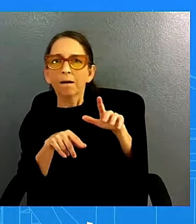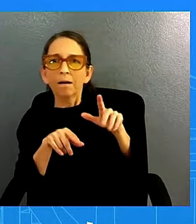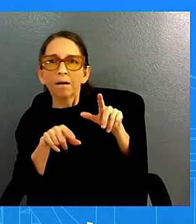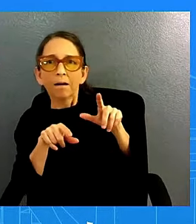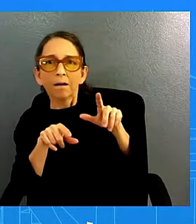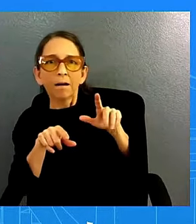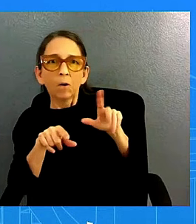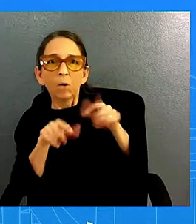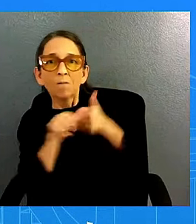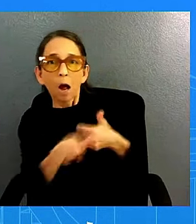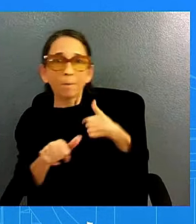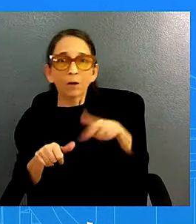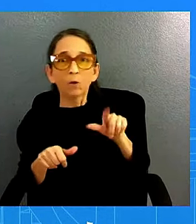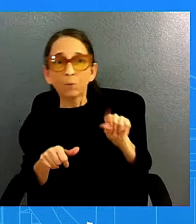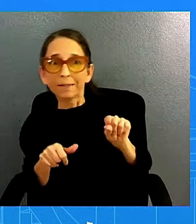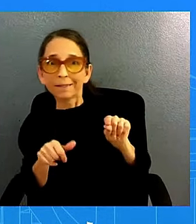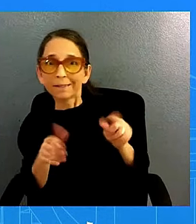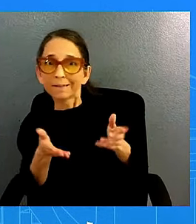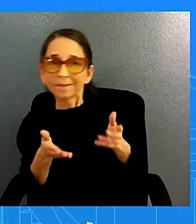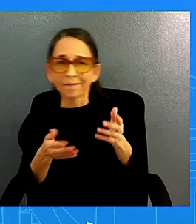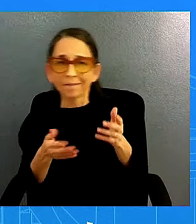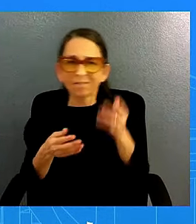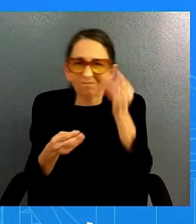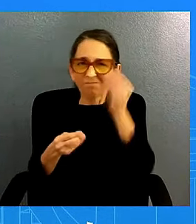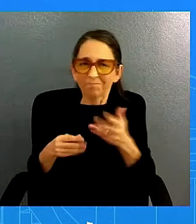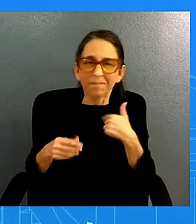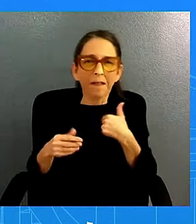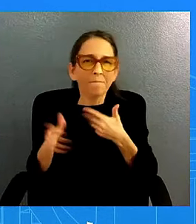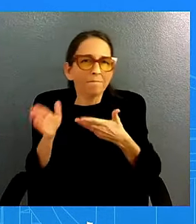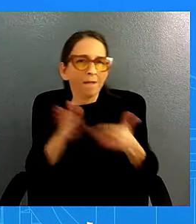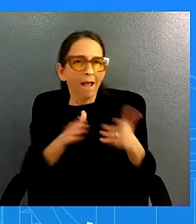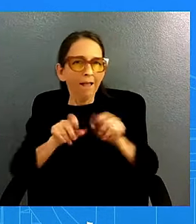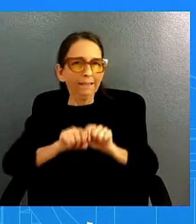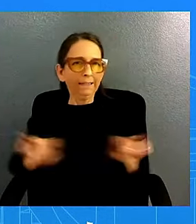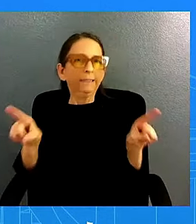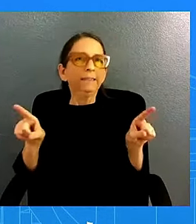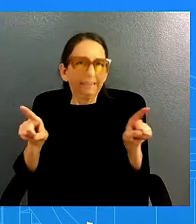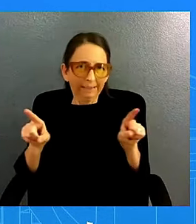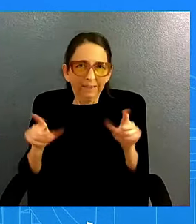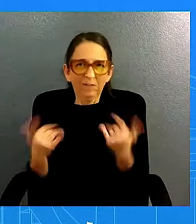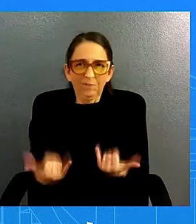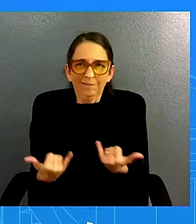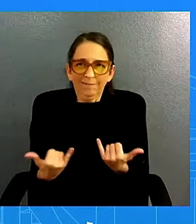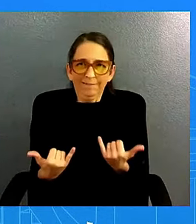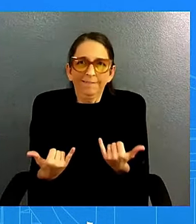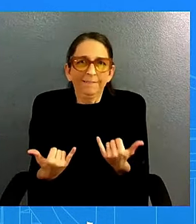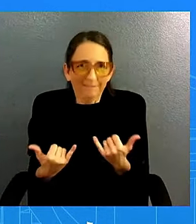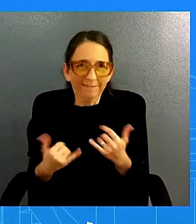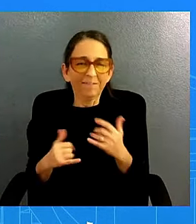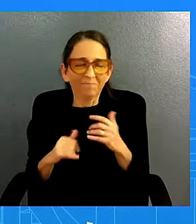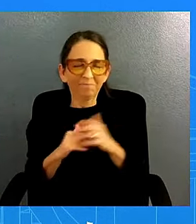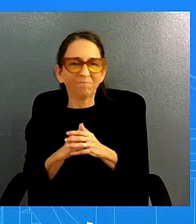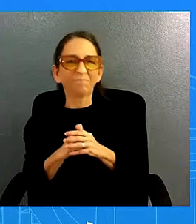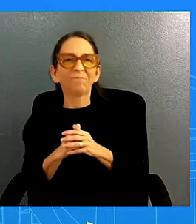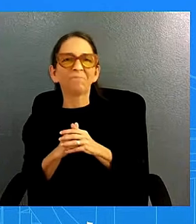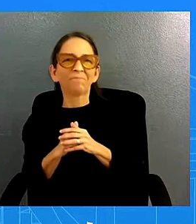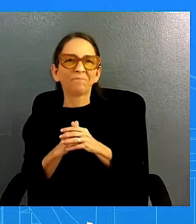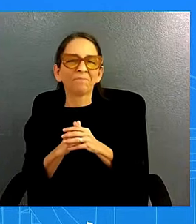today uh to show and that uh that that that that is something that that uh